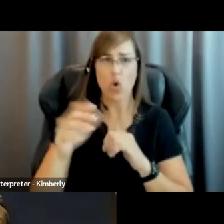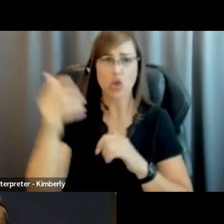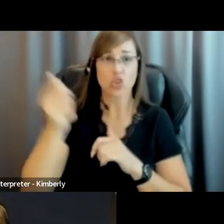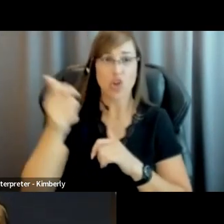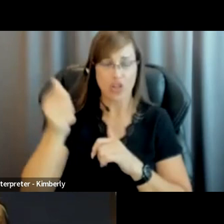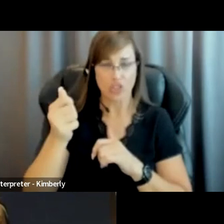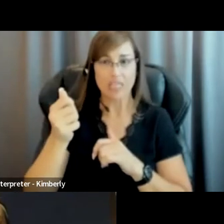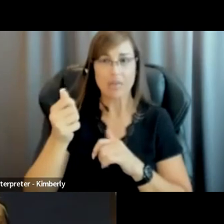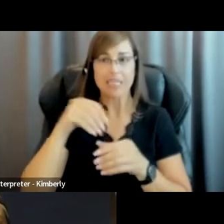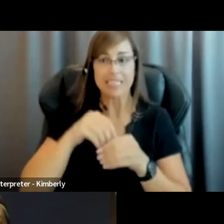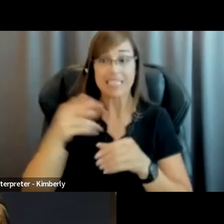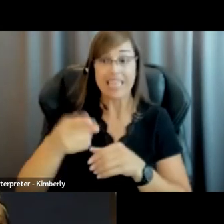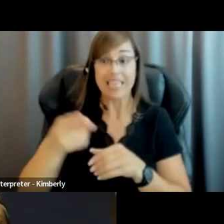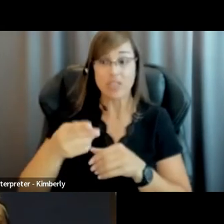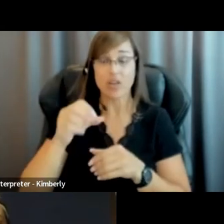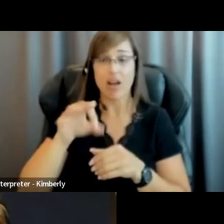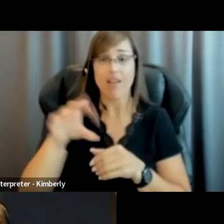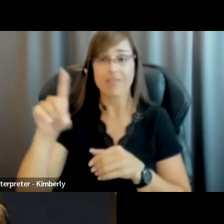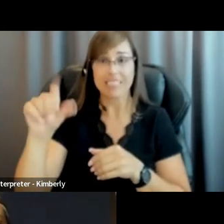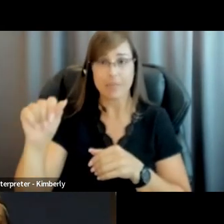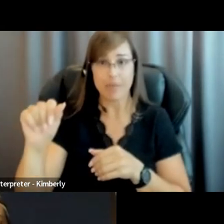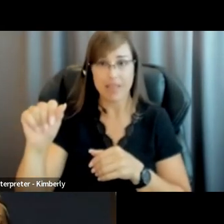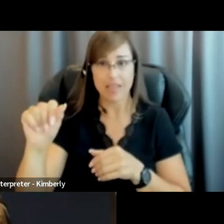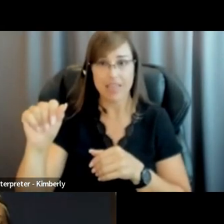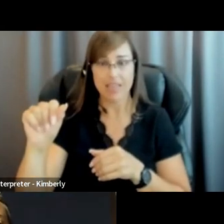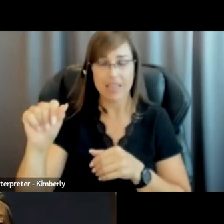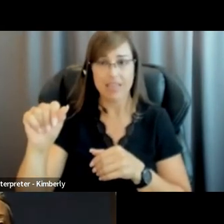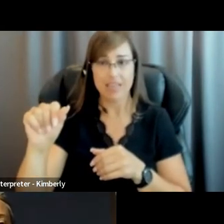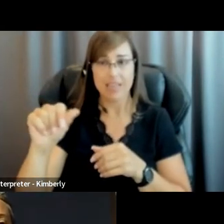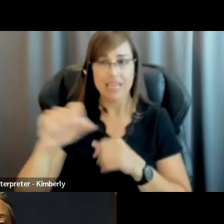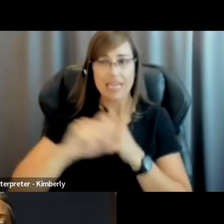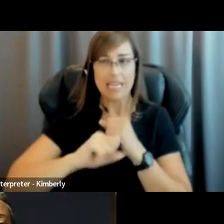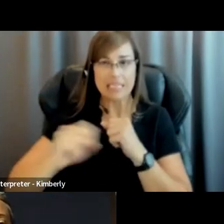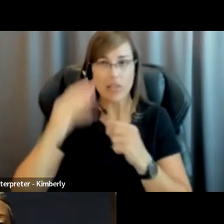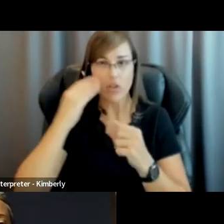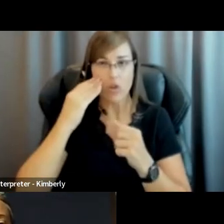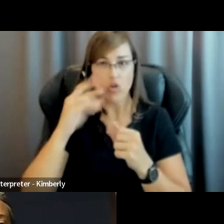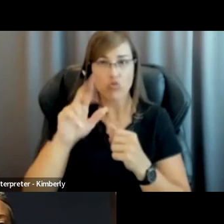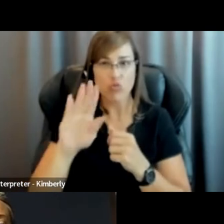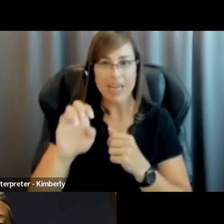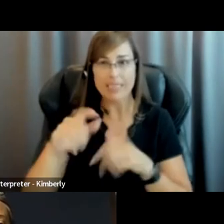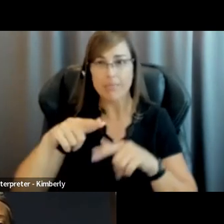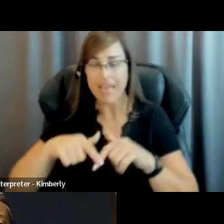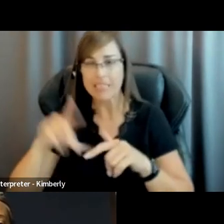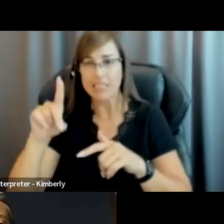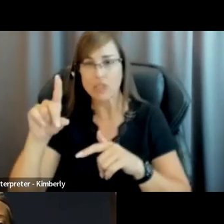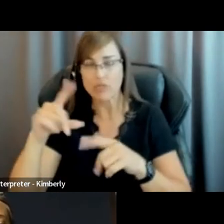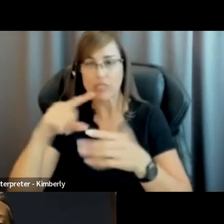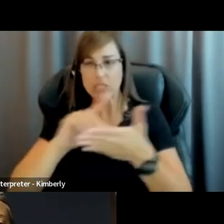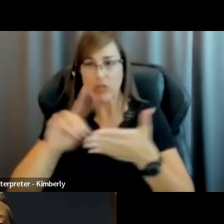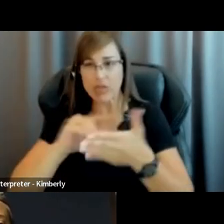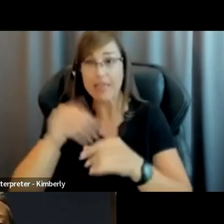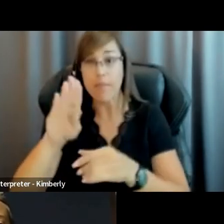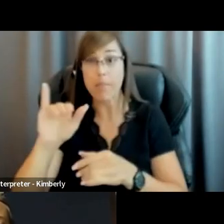into the history of disability extend our knowledge of race-based discrimination within the biomedical